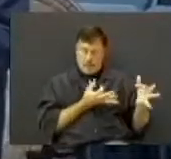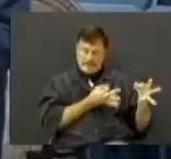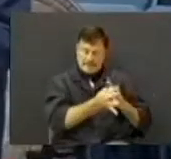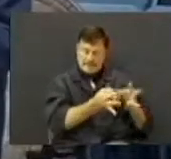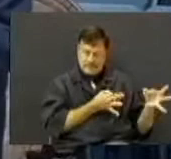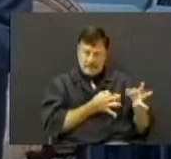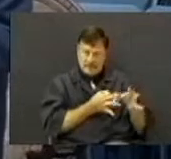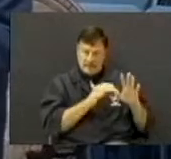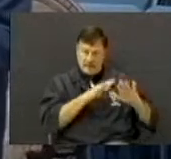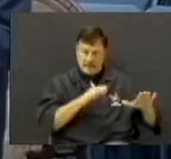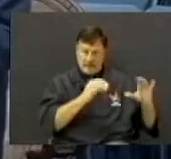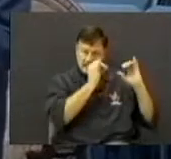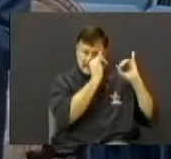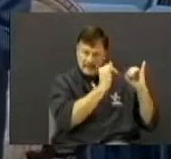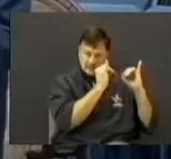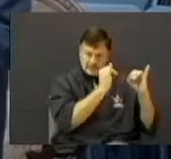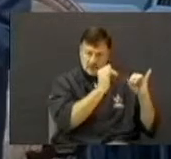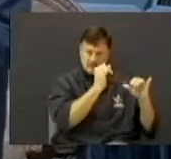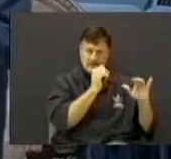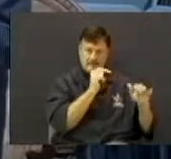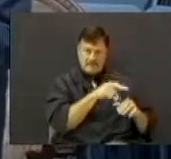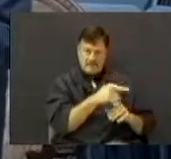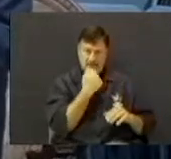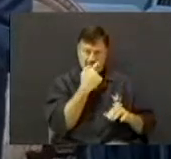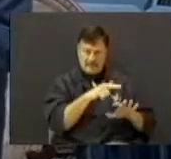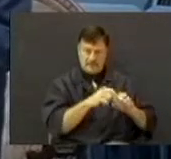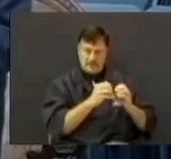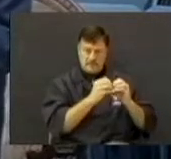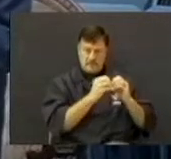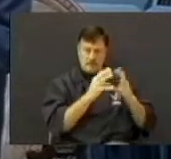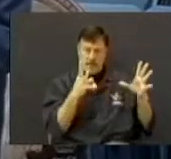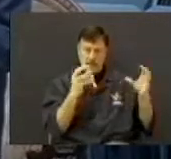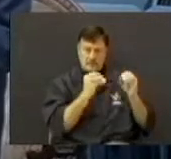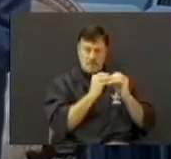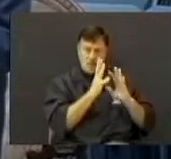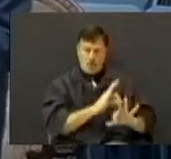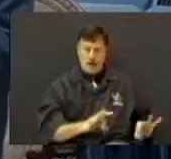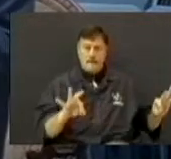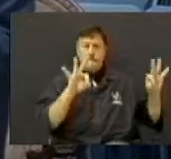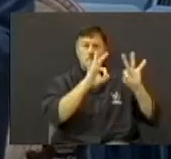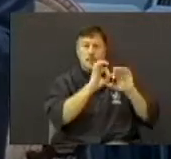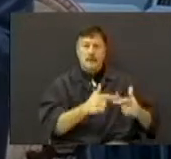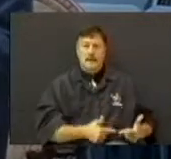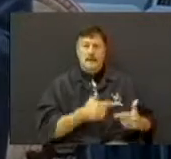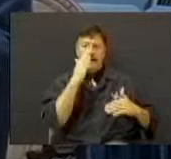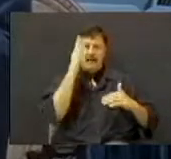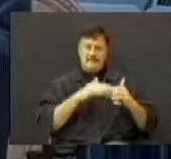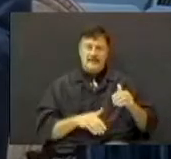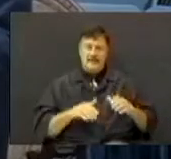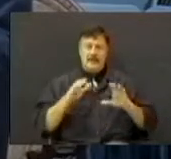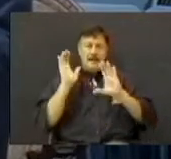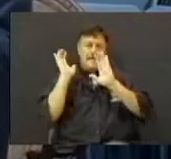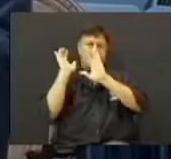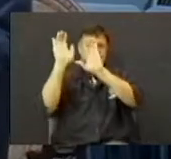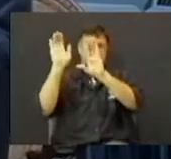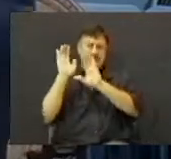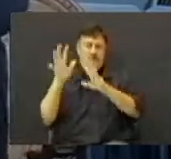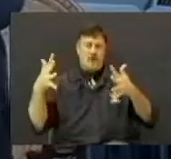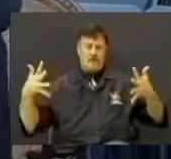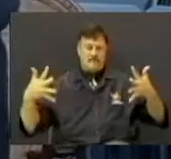instructing them and telling them there's more important things in life than a basketball and a football.